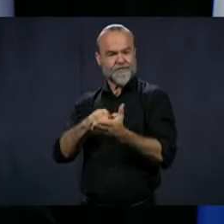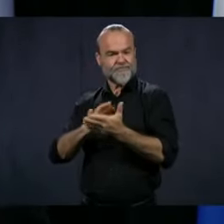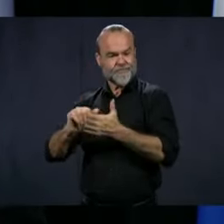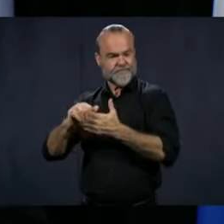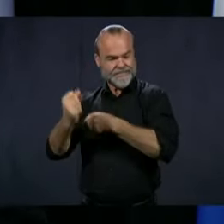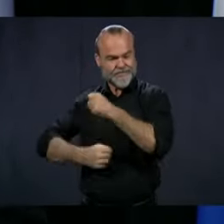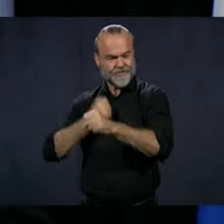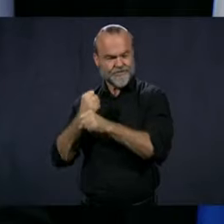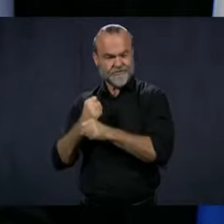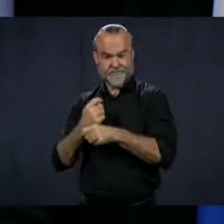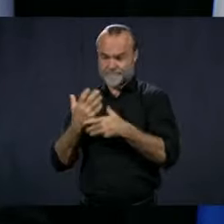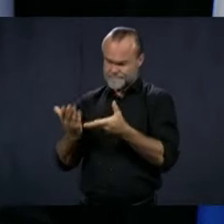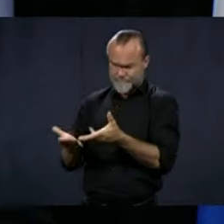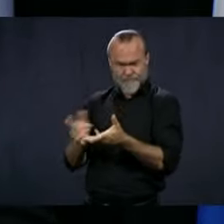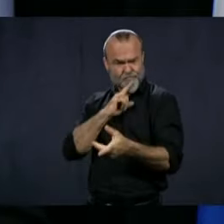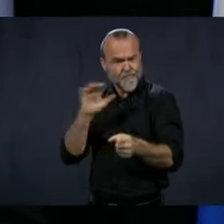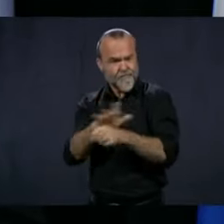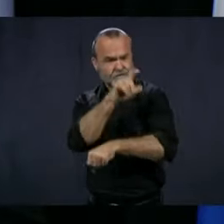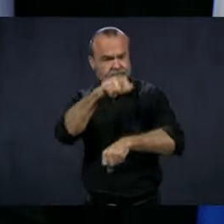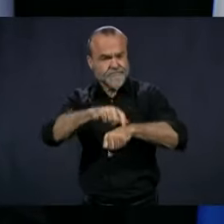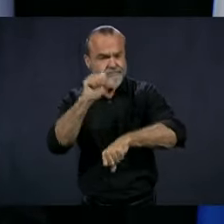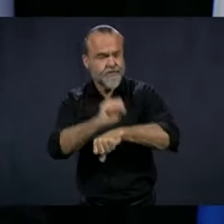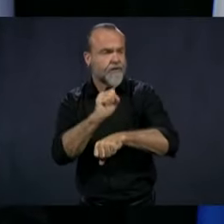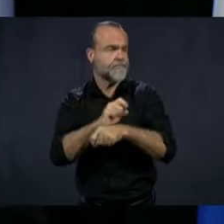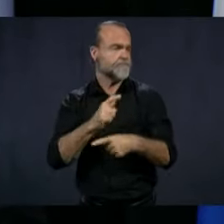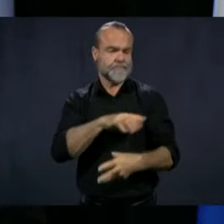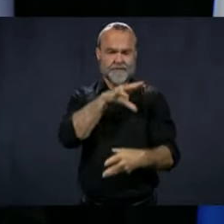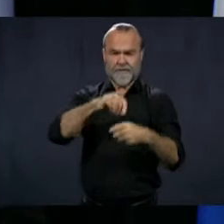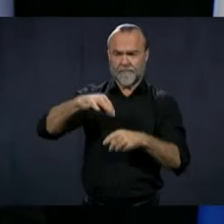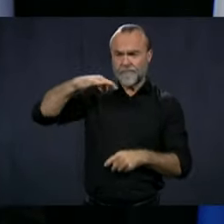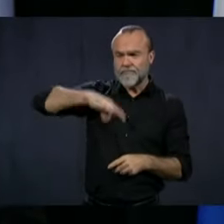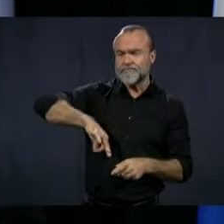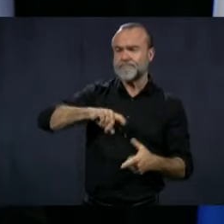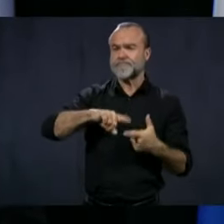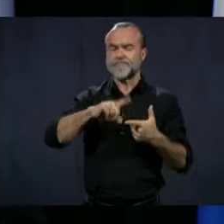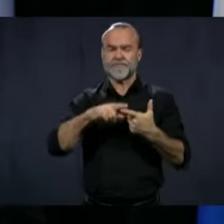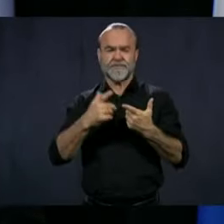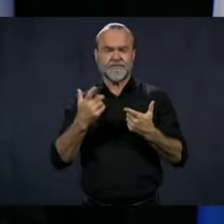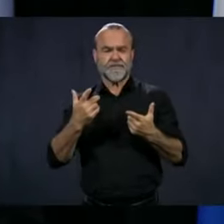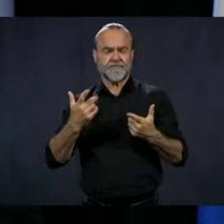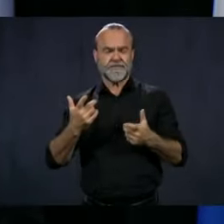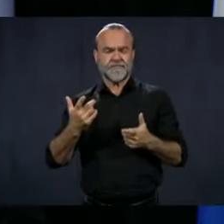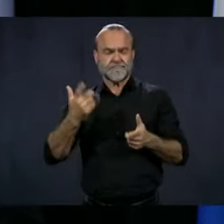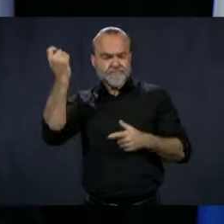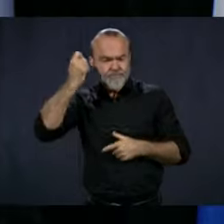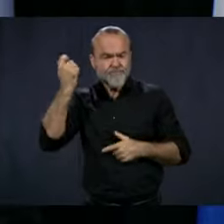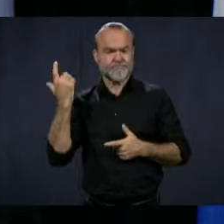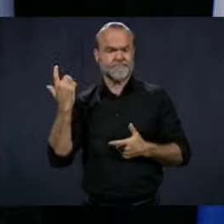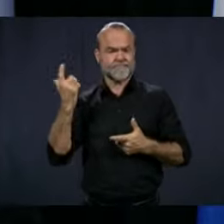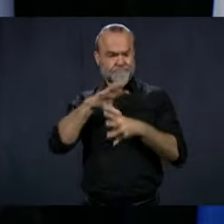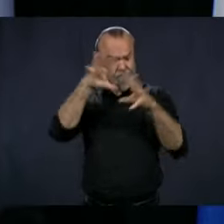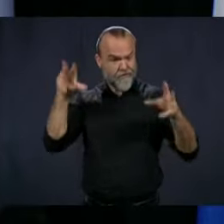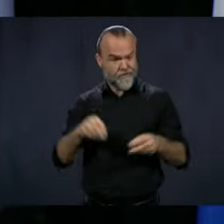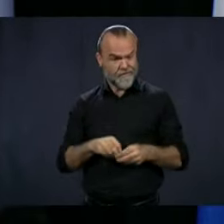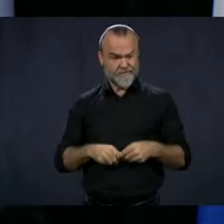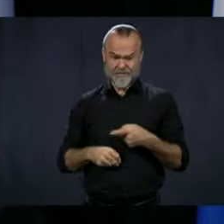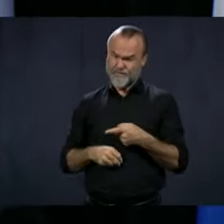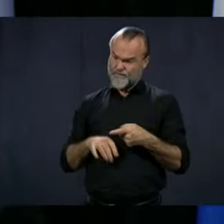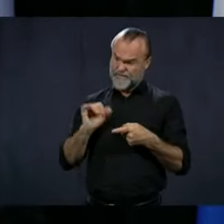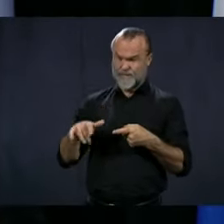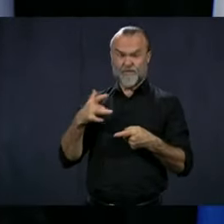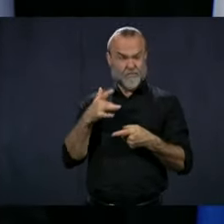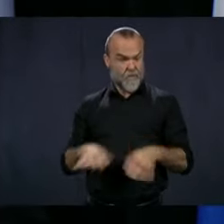with pension funds, all fringe benefits, and, and that's the most important